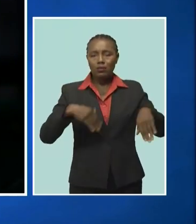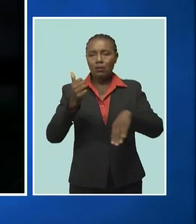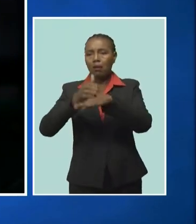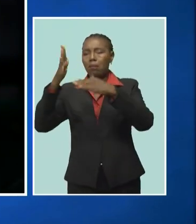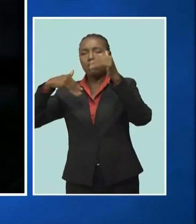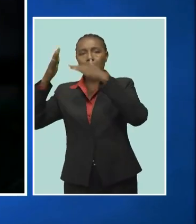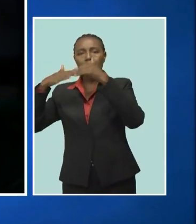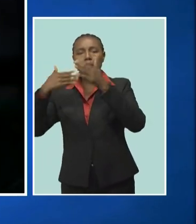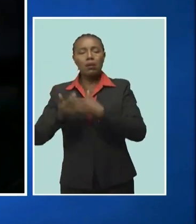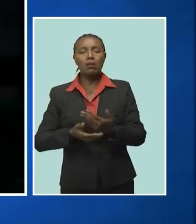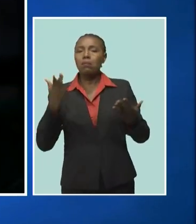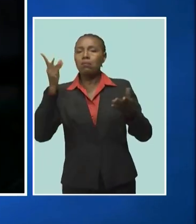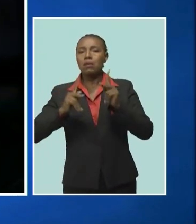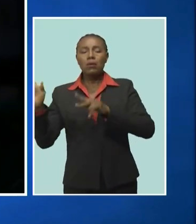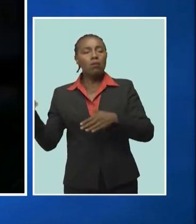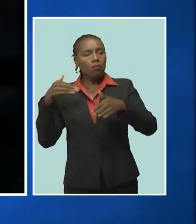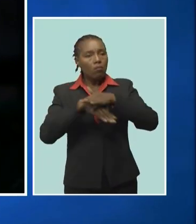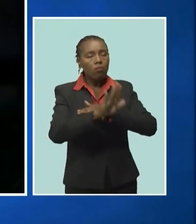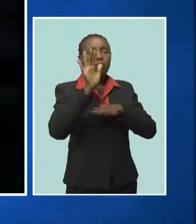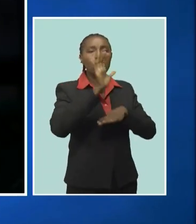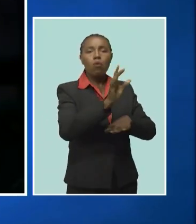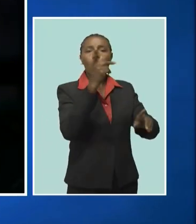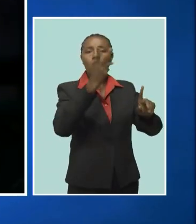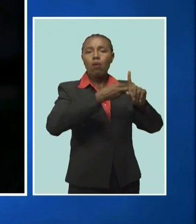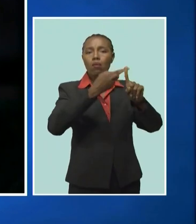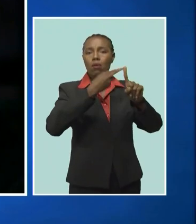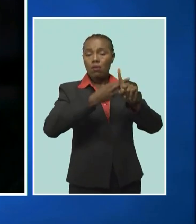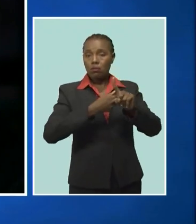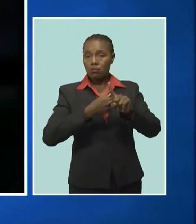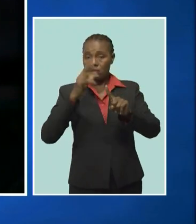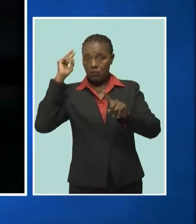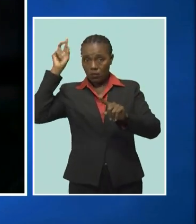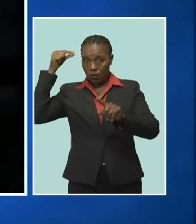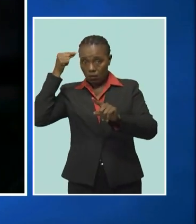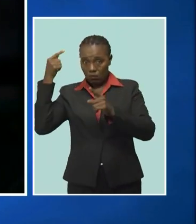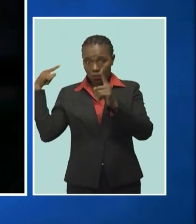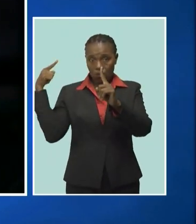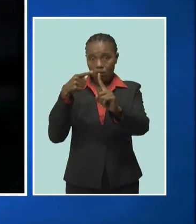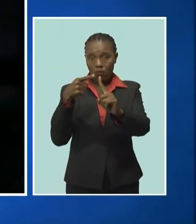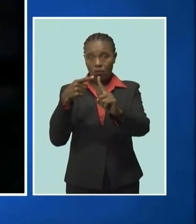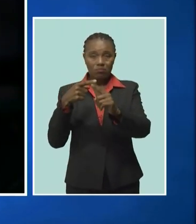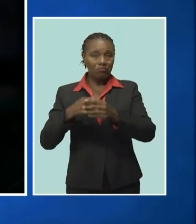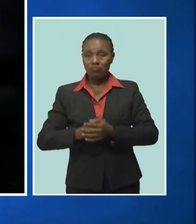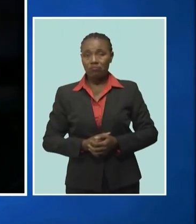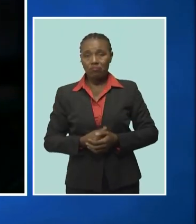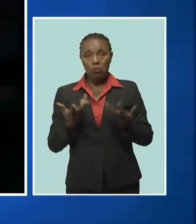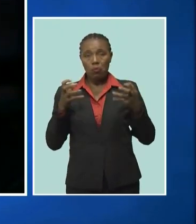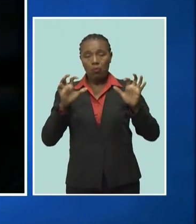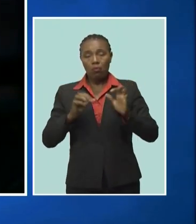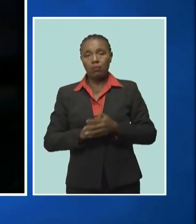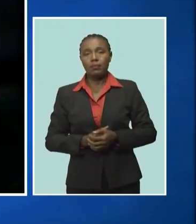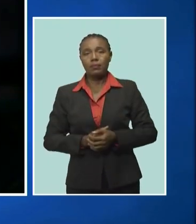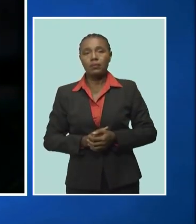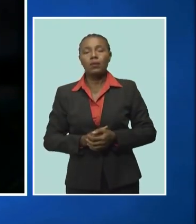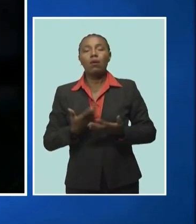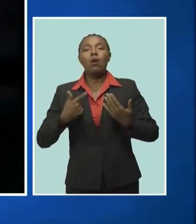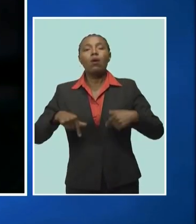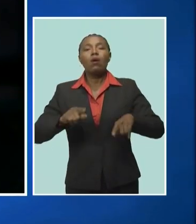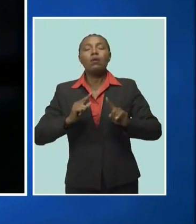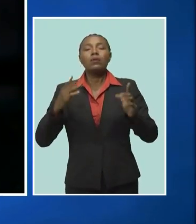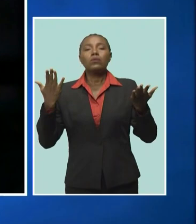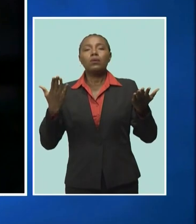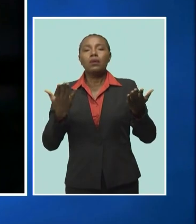Is that really what we want to do as a government? We don't want to do that. We are pushing